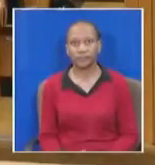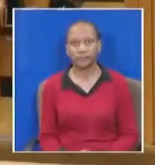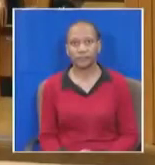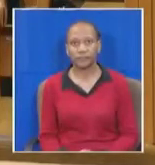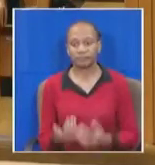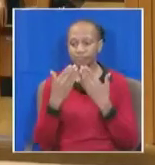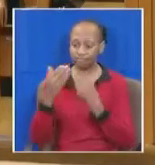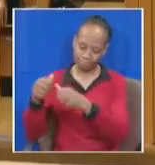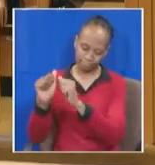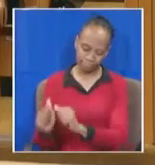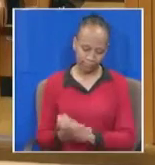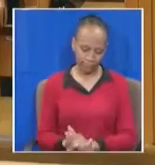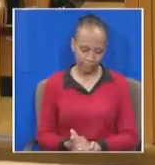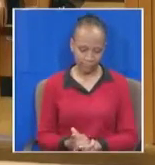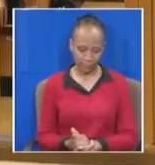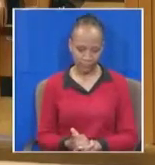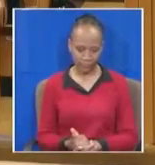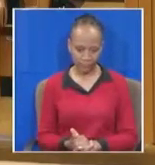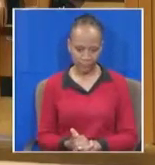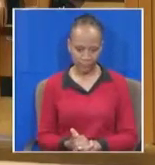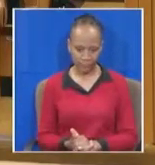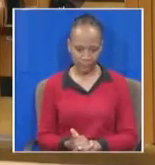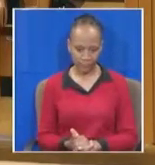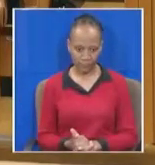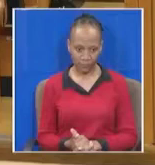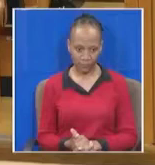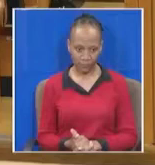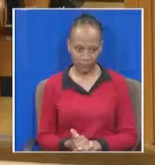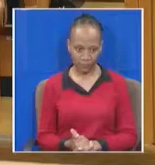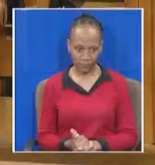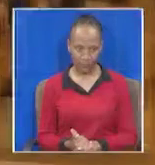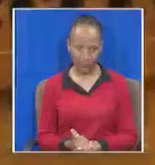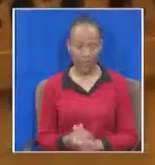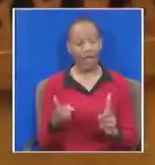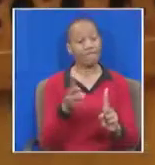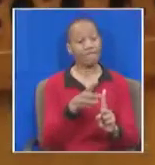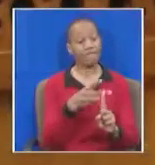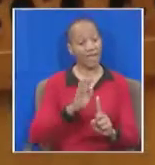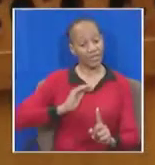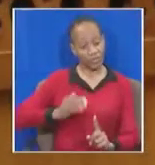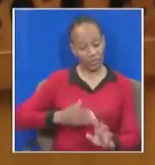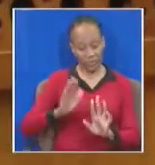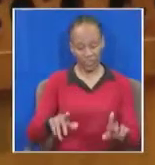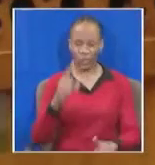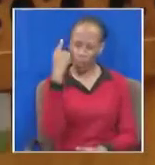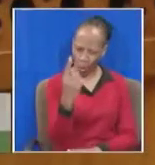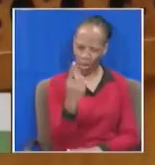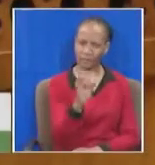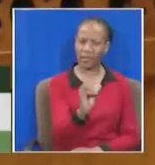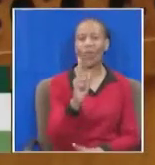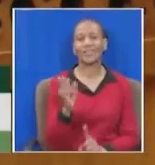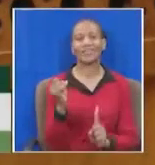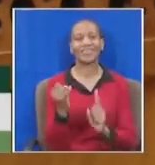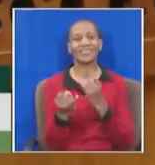Thank you, Honourable Chair. Because one of the most heart-wrenching forms of violence against women of children is sexual